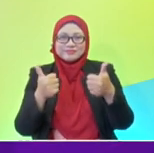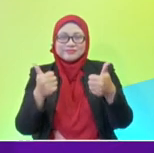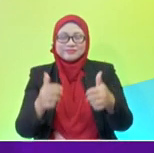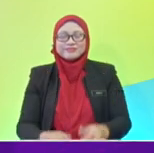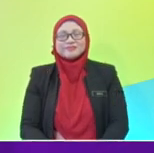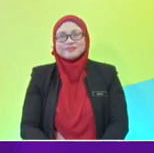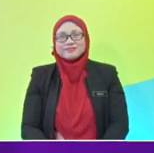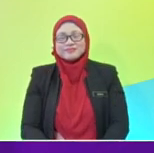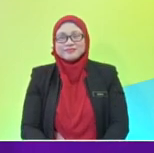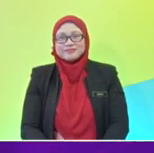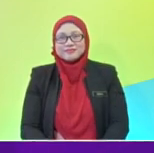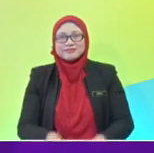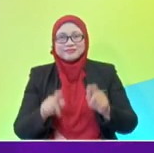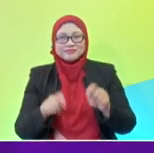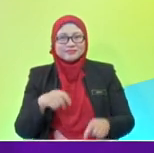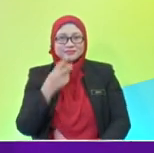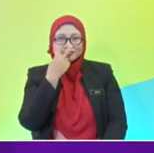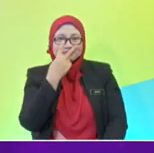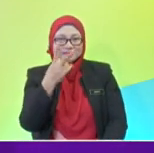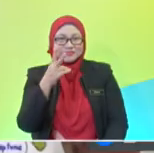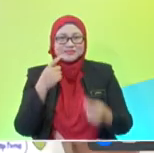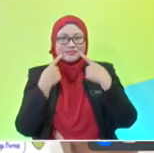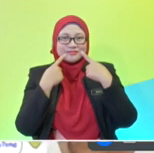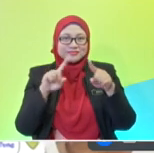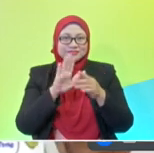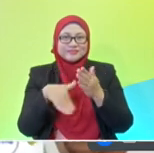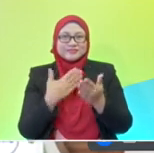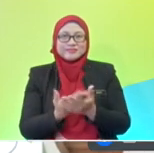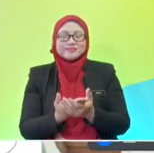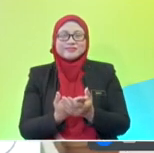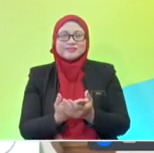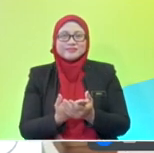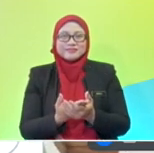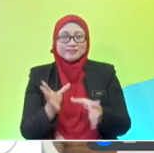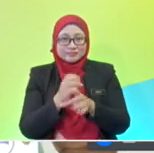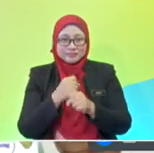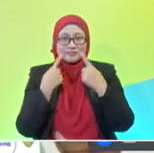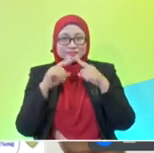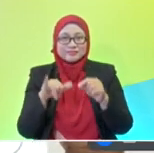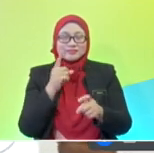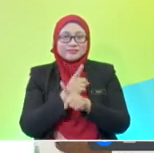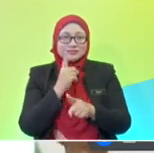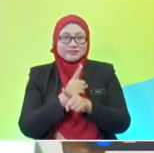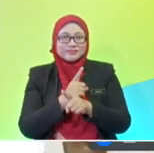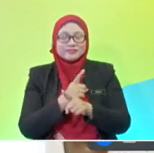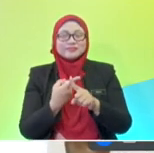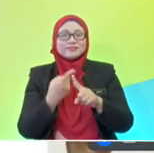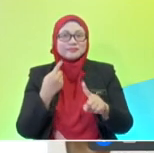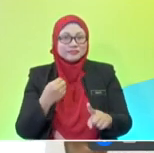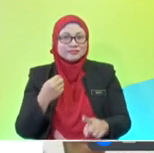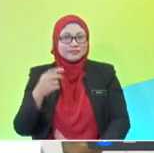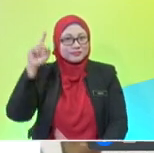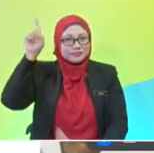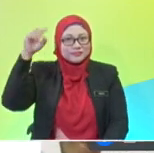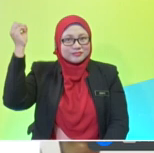well done. Shall we check their answer, Shafiqa? Let's go. Okay, have they got the correct answer? Let's see. From the sun, the